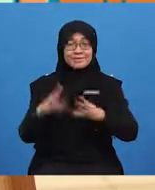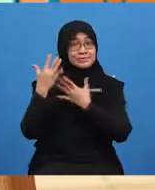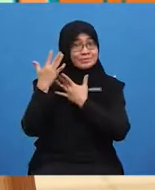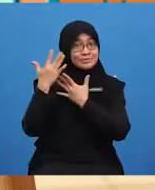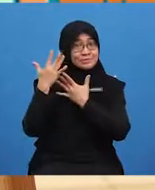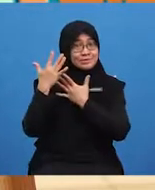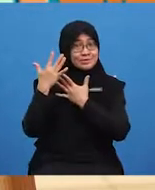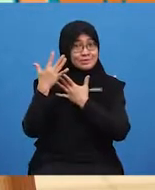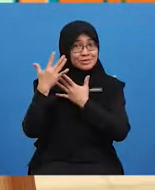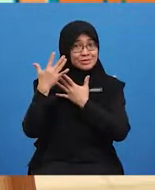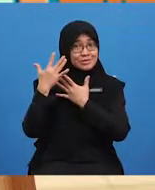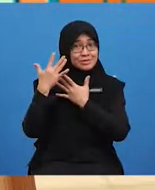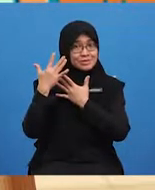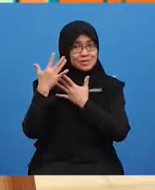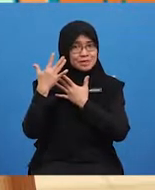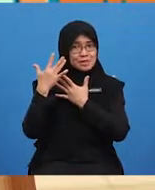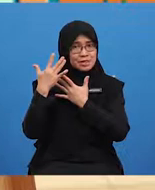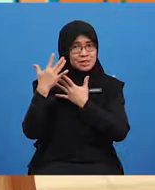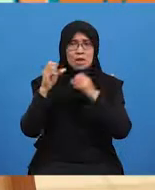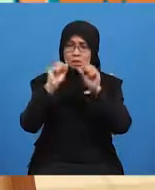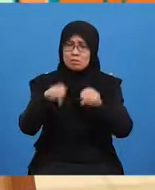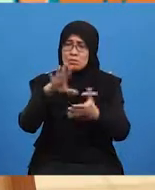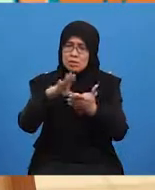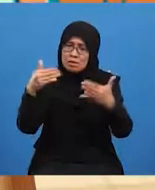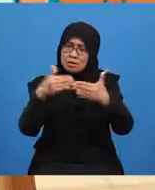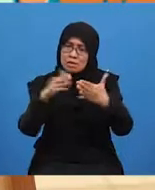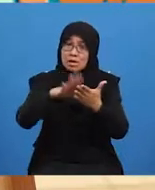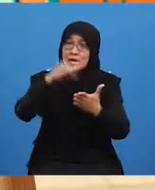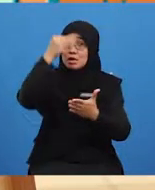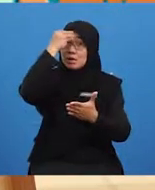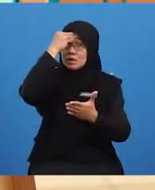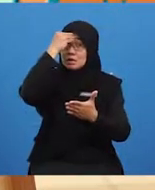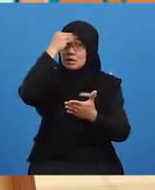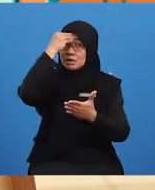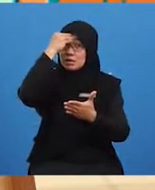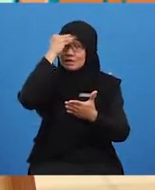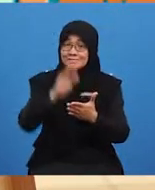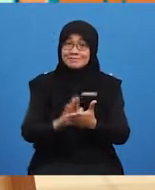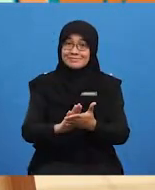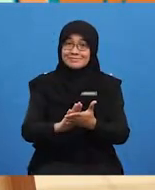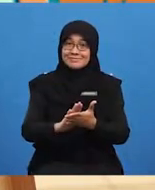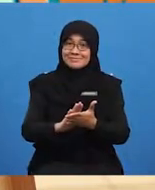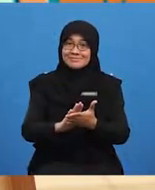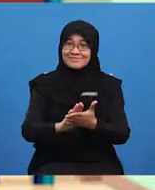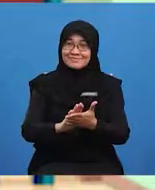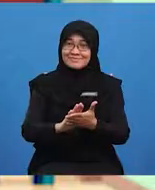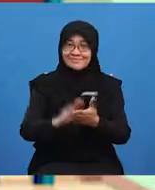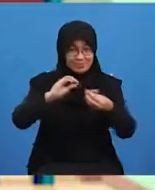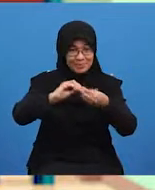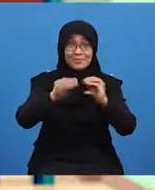you continue to learn about numbers? We did stop at number 10 last time, right?